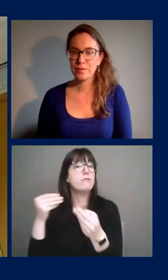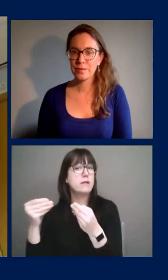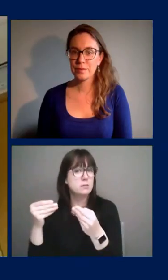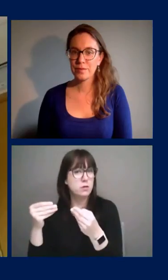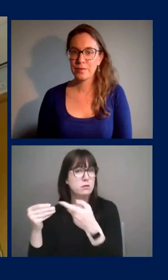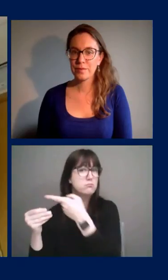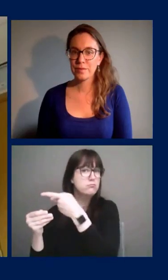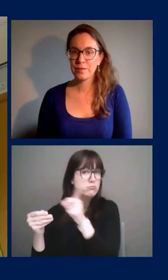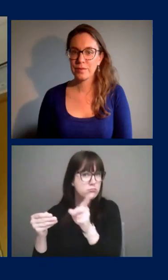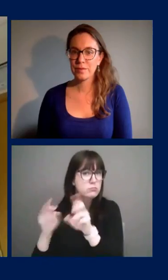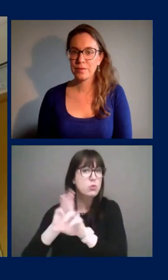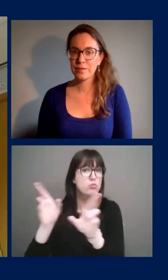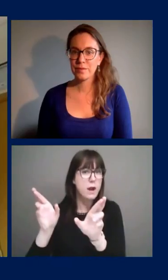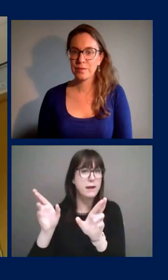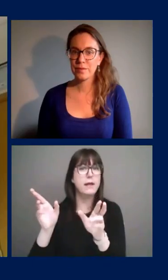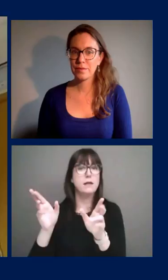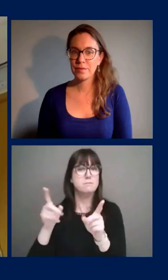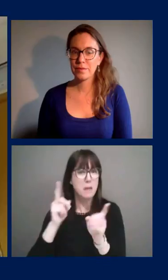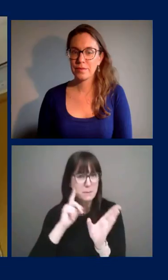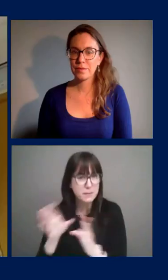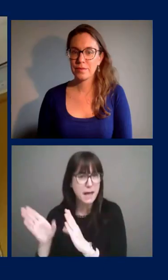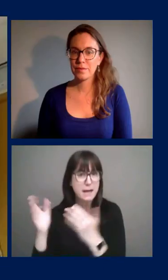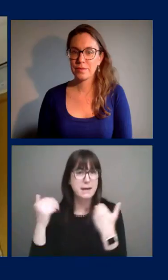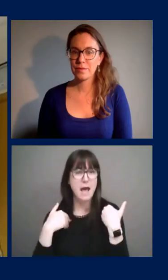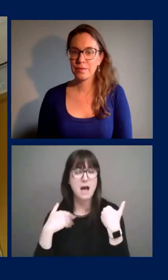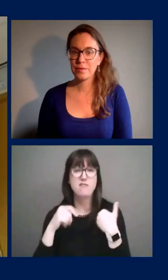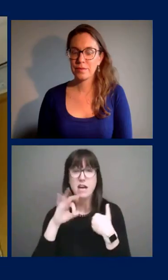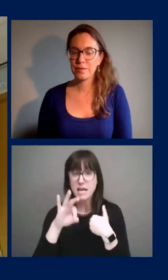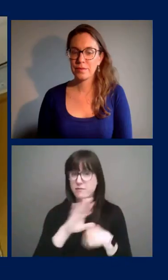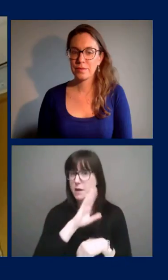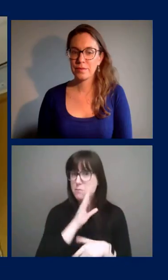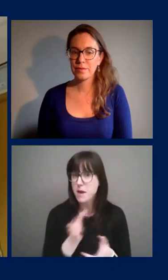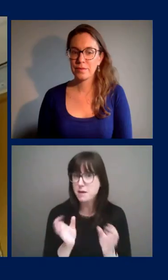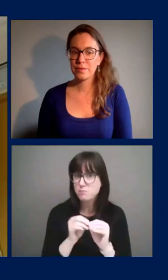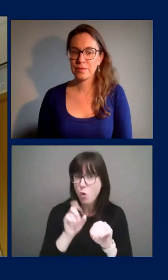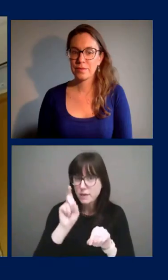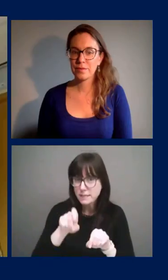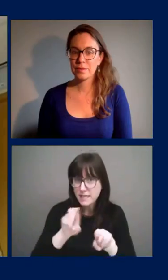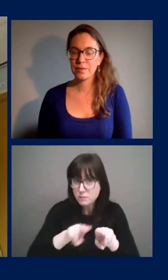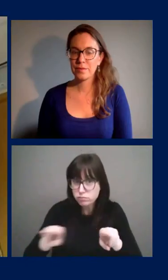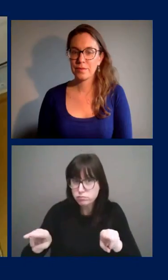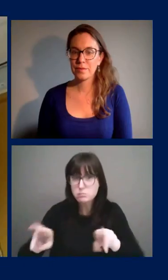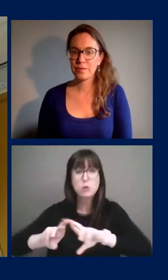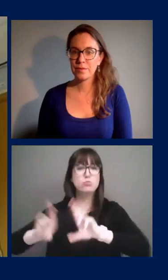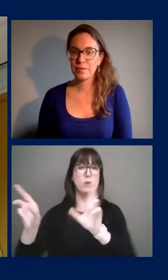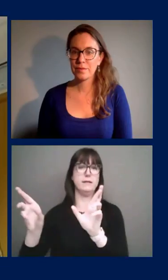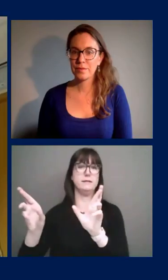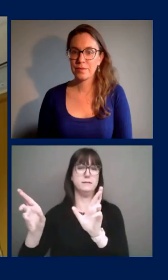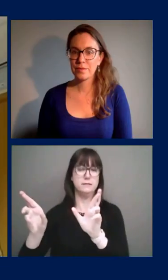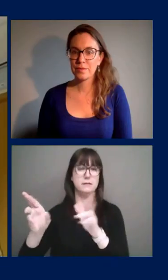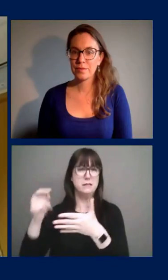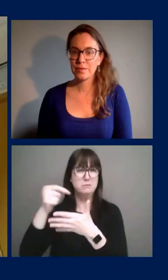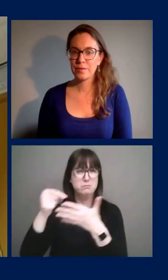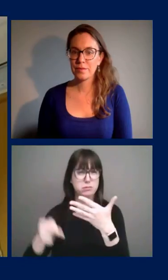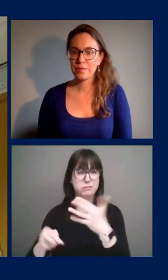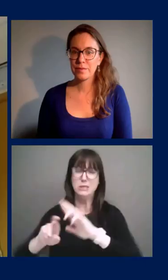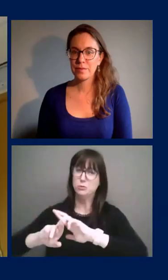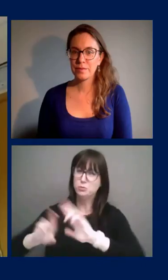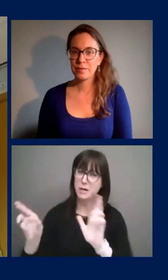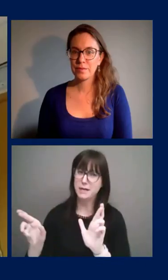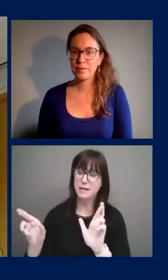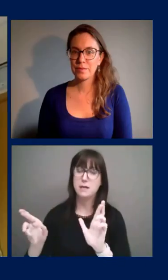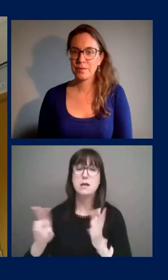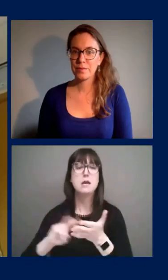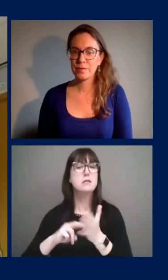to be able to scale up, uh, more beds if they're needed. Um, and so I think that, um, this is going to be a dynamic,